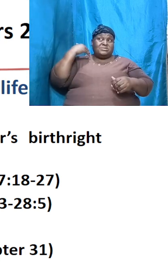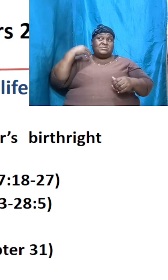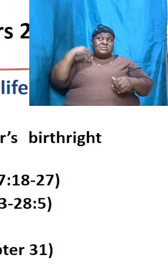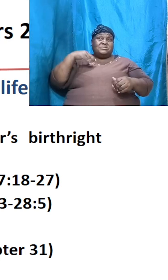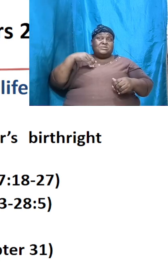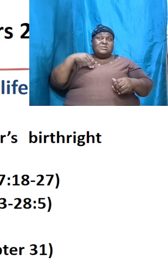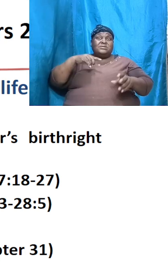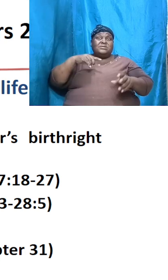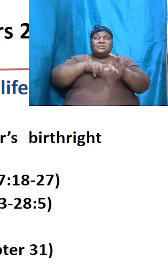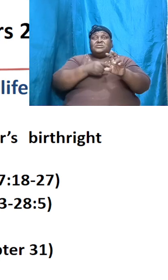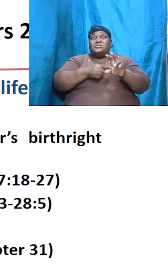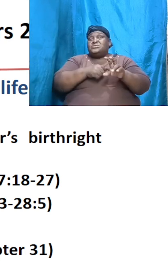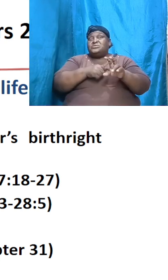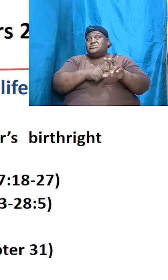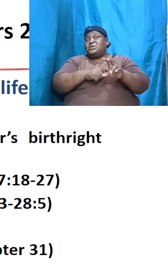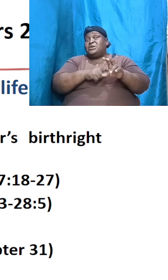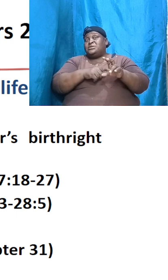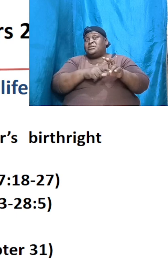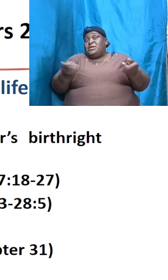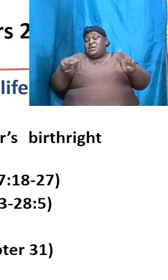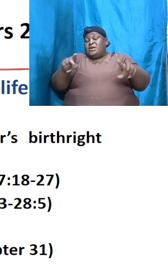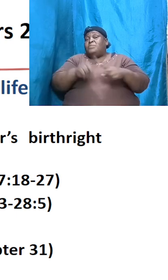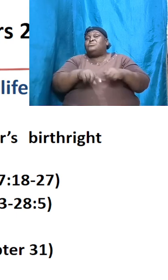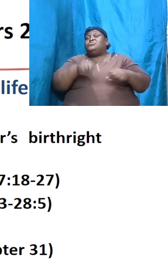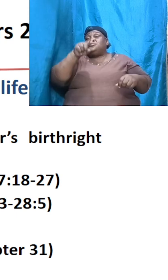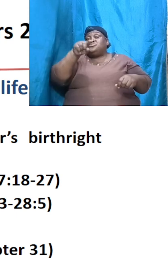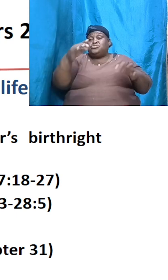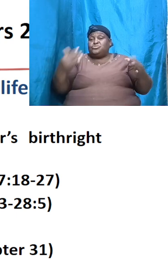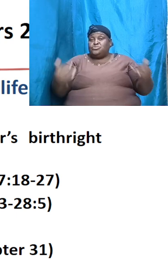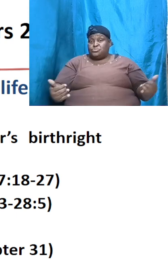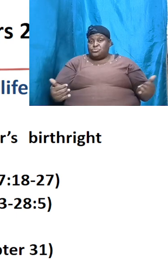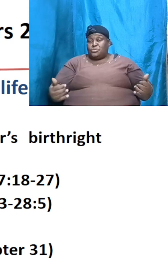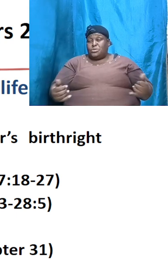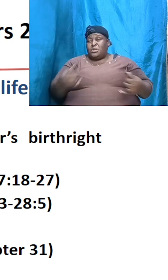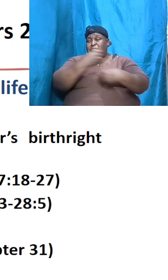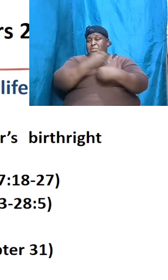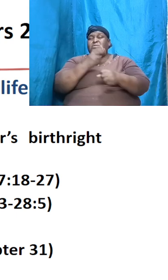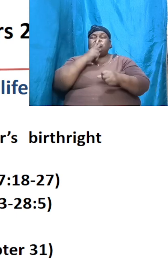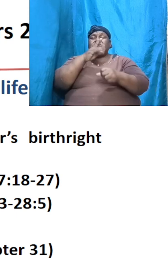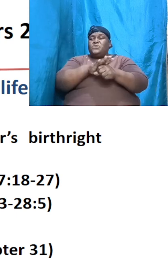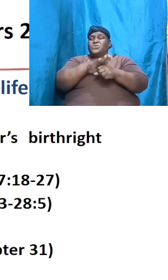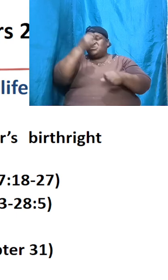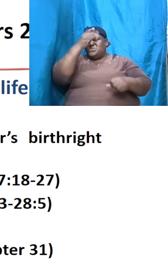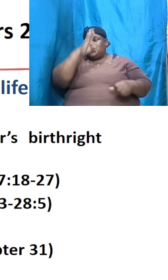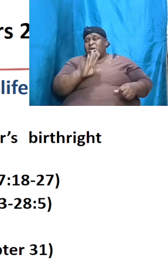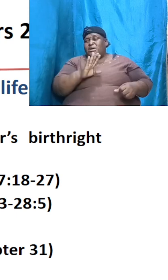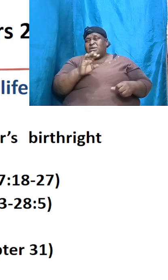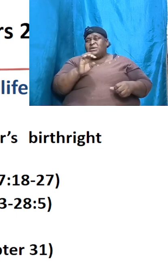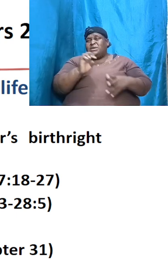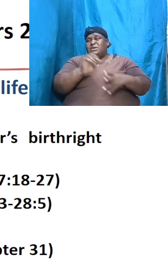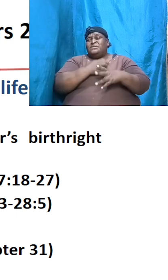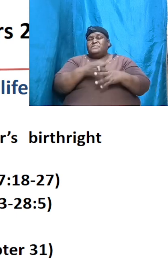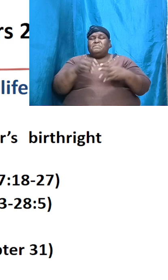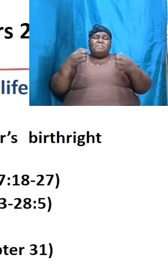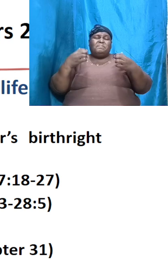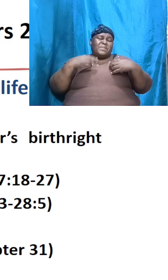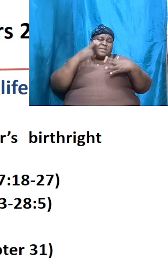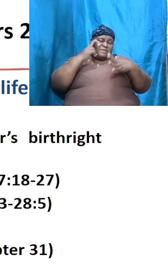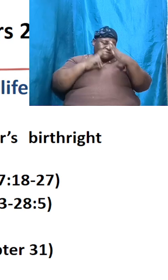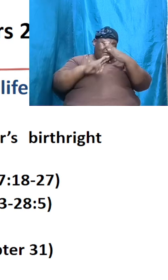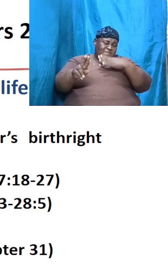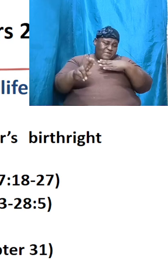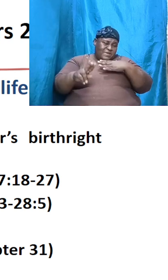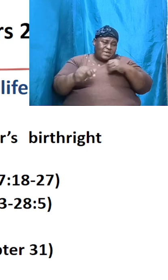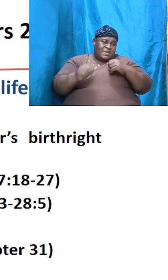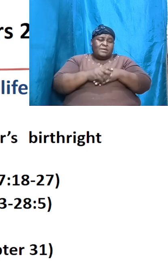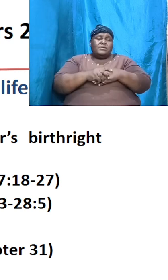after he made his vows to God even after he had his vision we have to be very careful